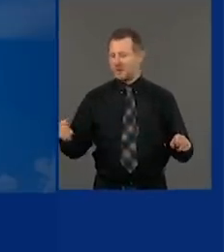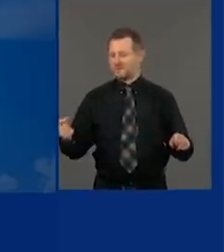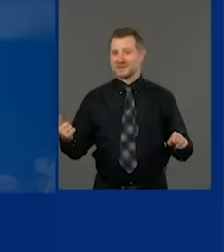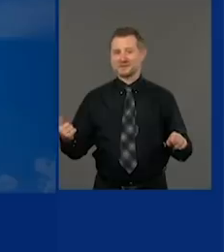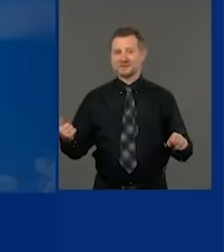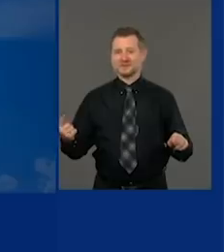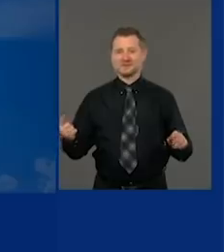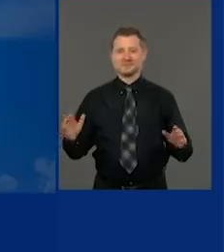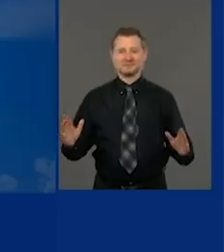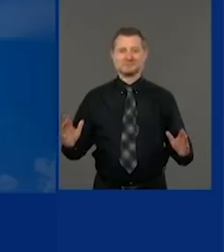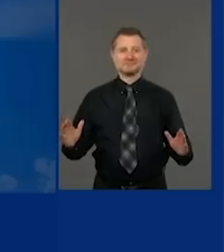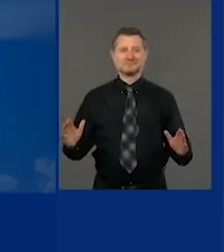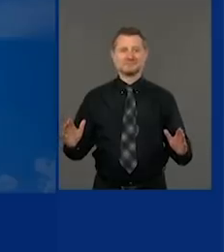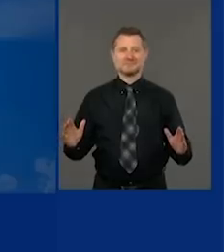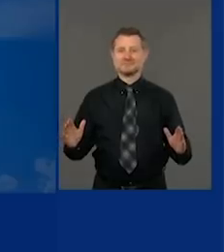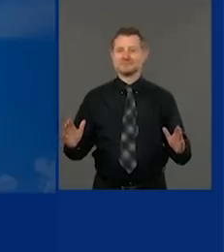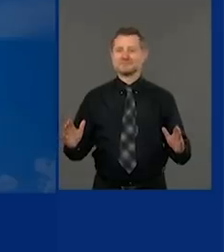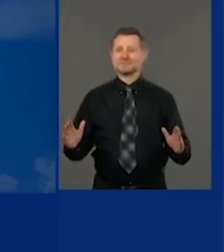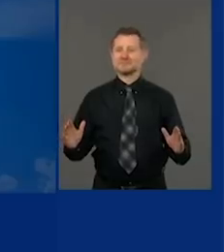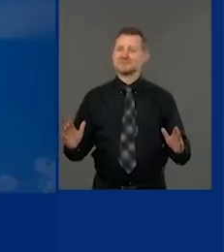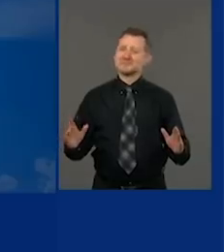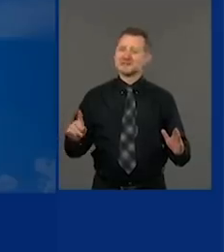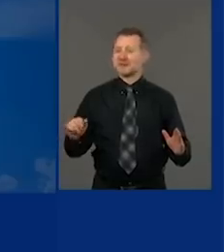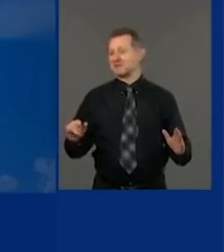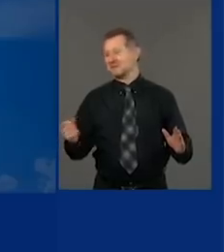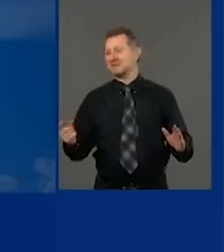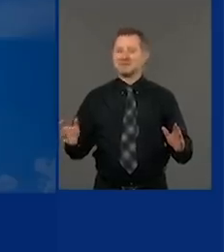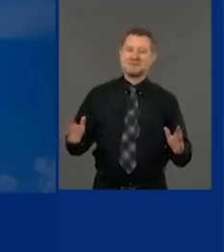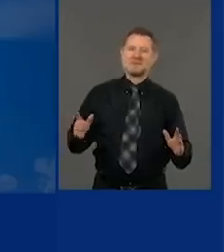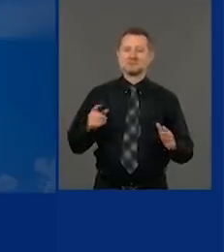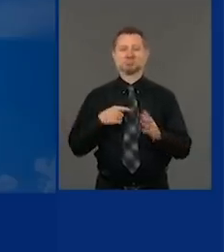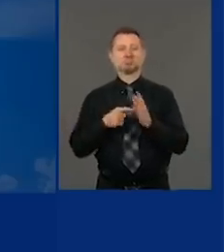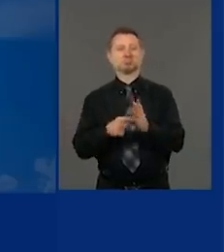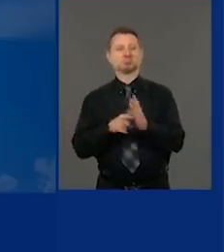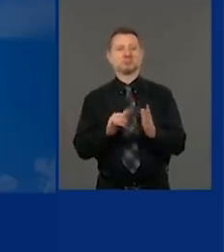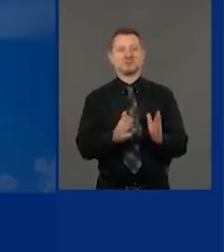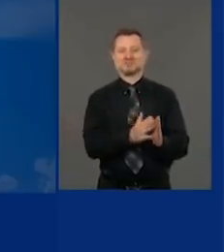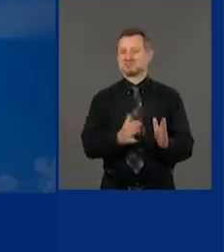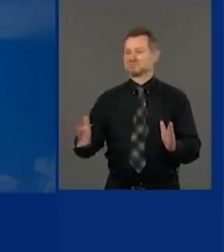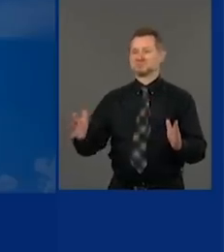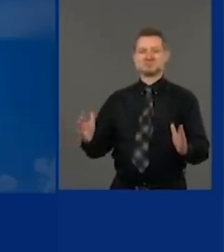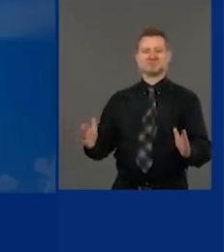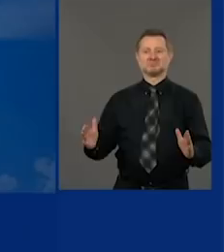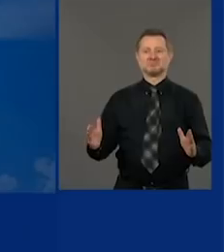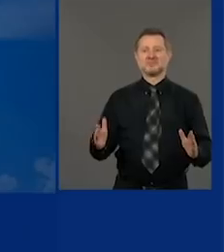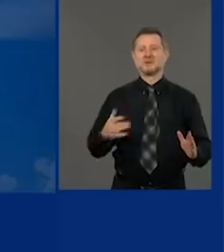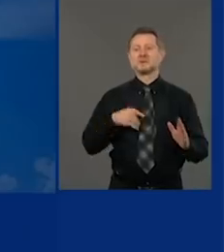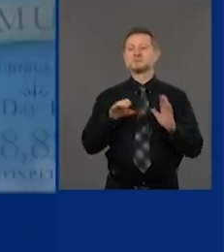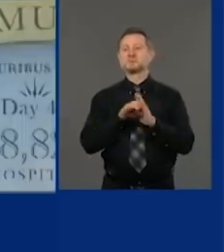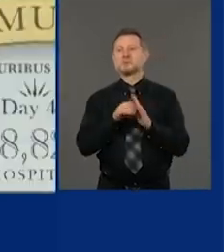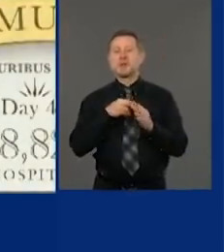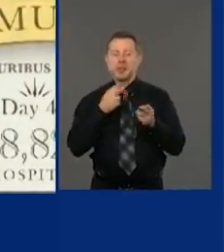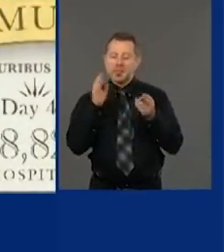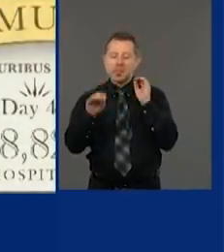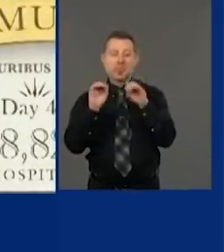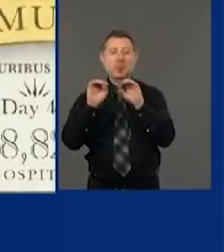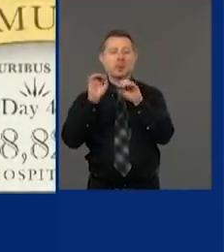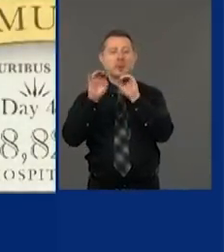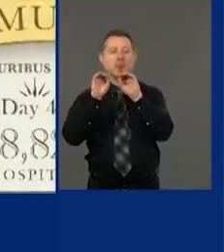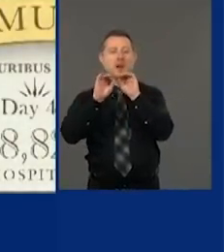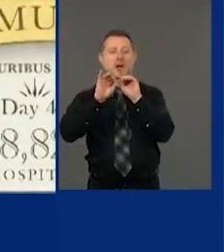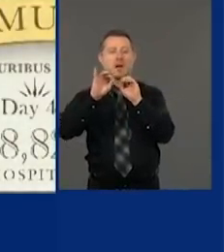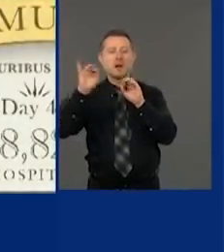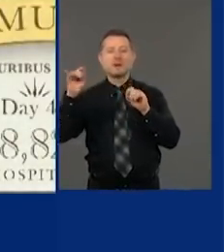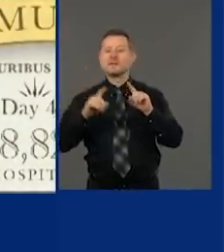It's roughly scaled. And then little visuals of what was going